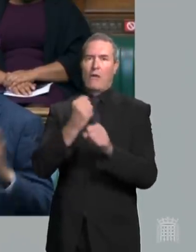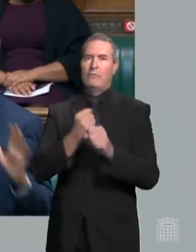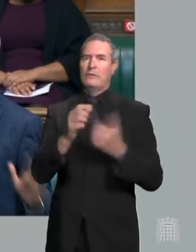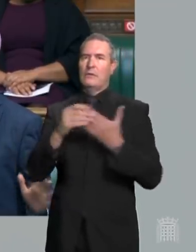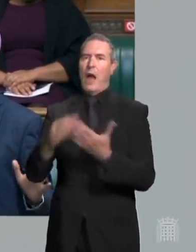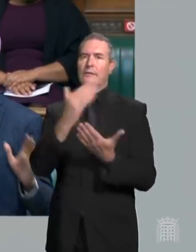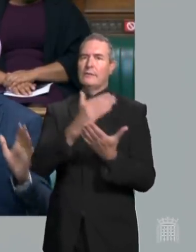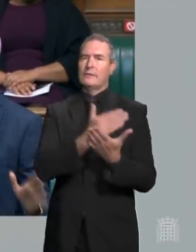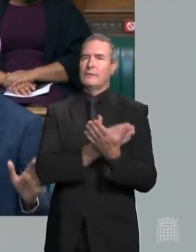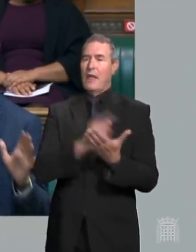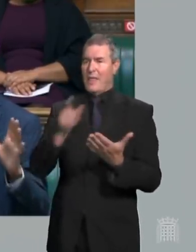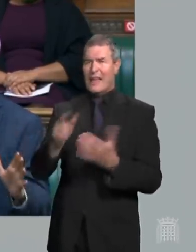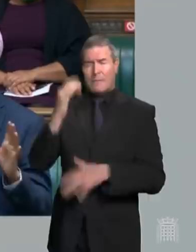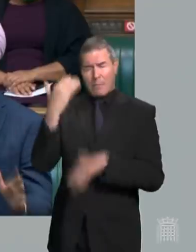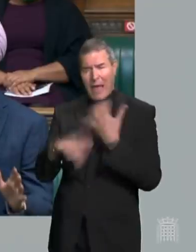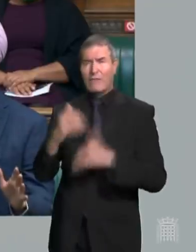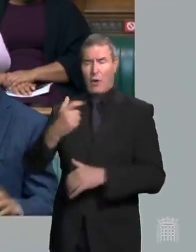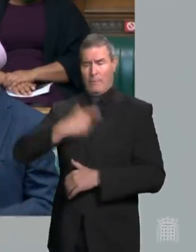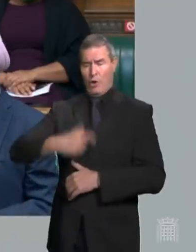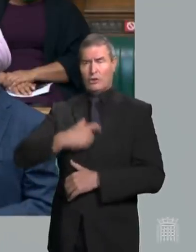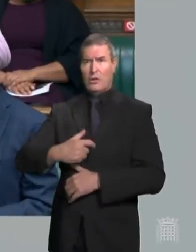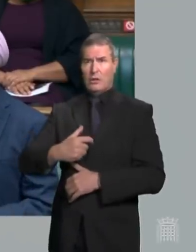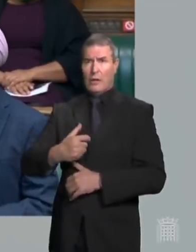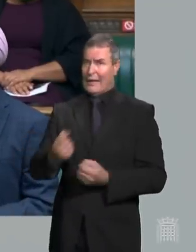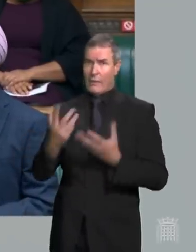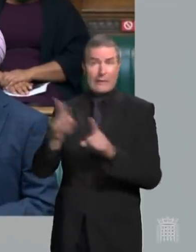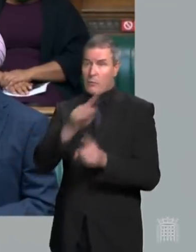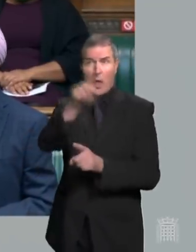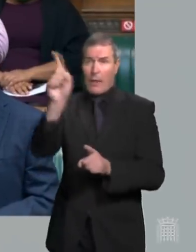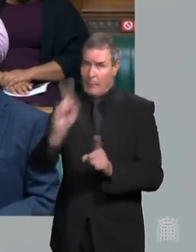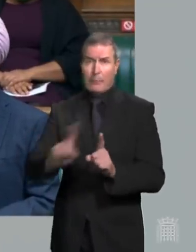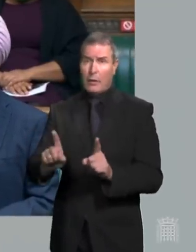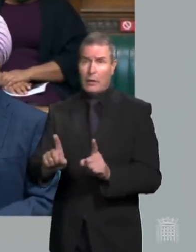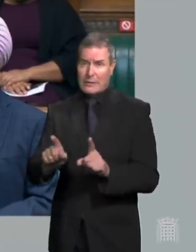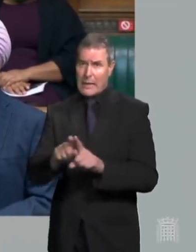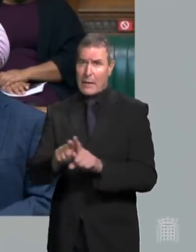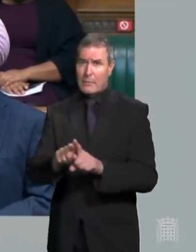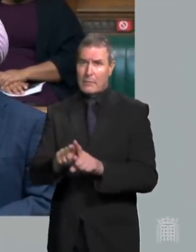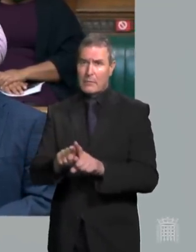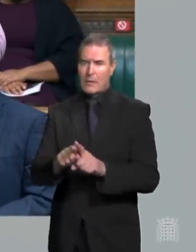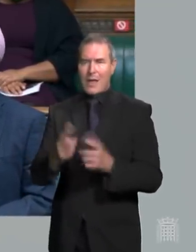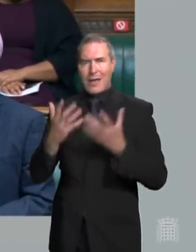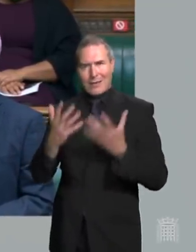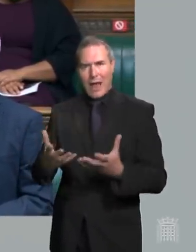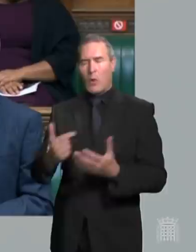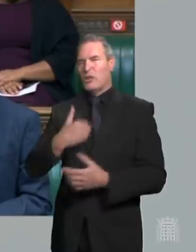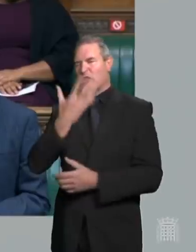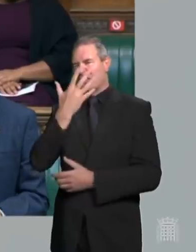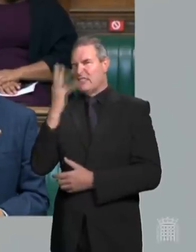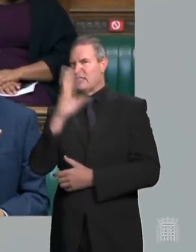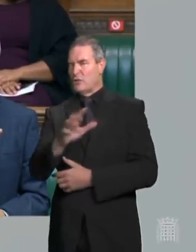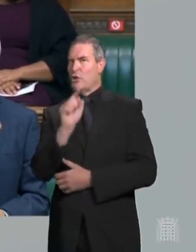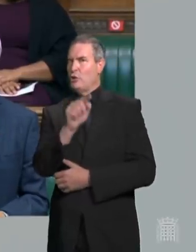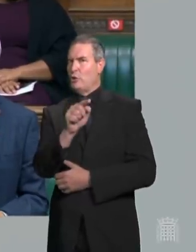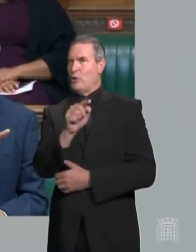having experienced such painful personal sacrifices like many others imagine our collective disgust when in